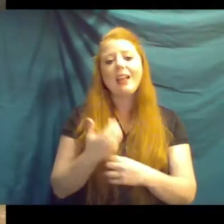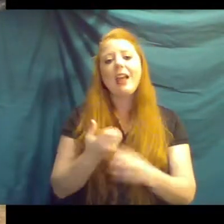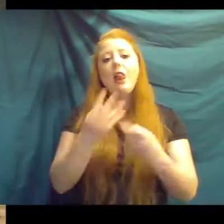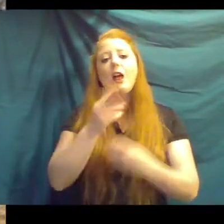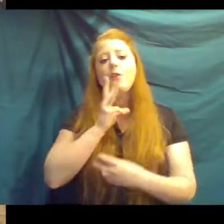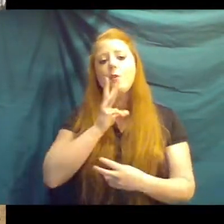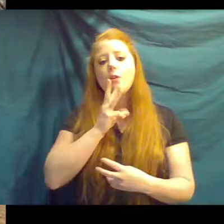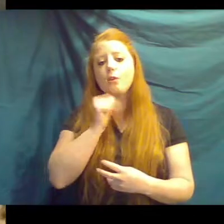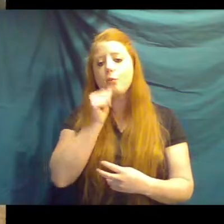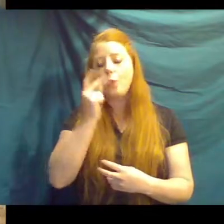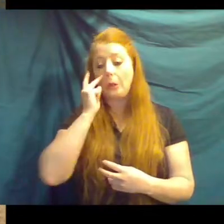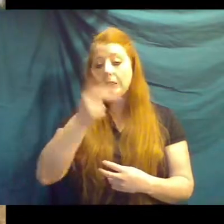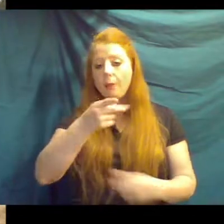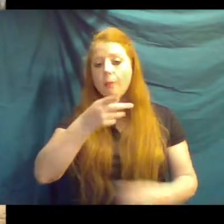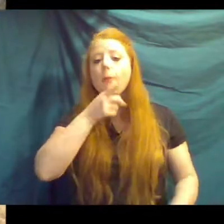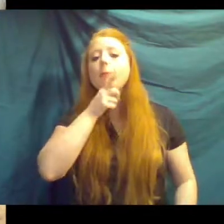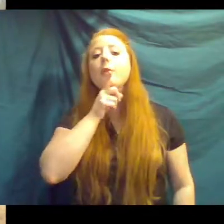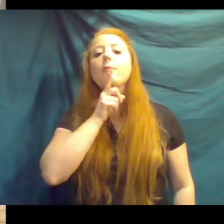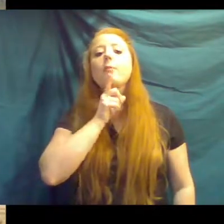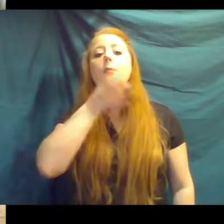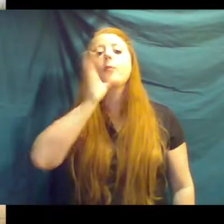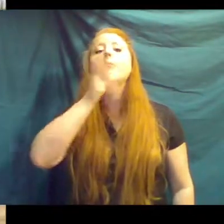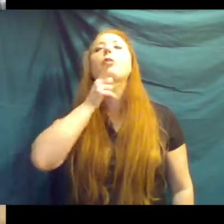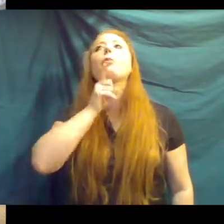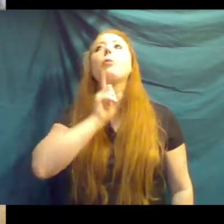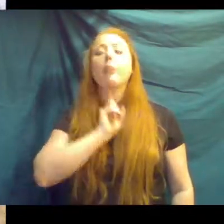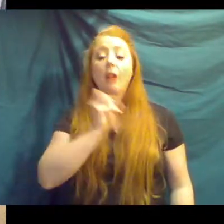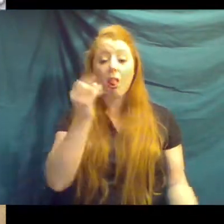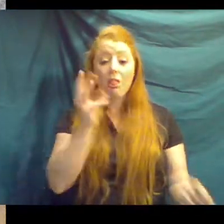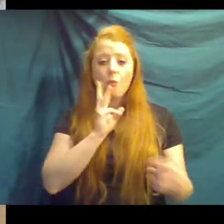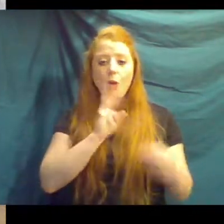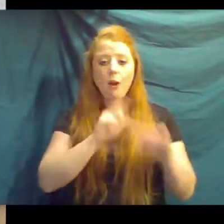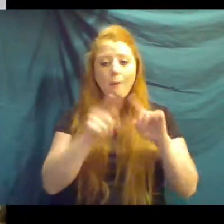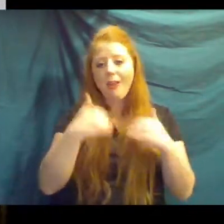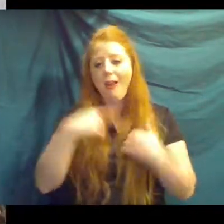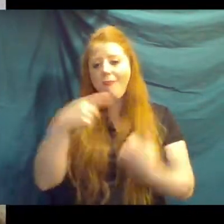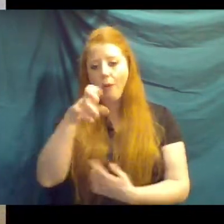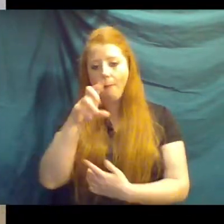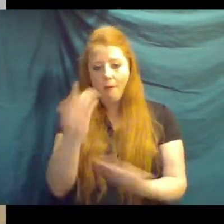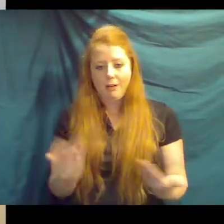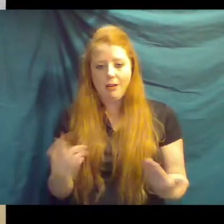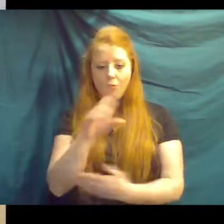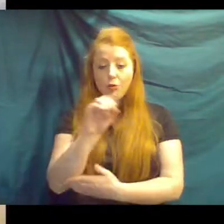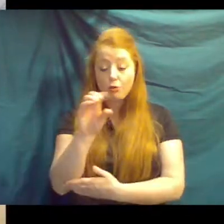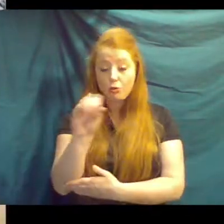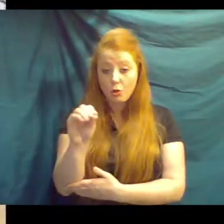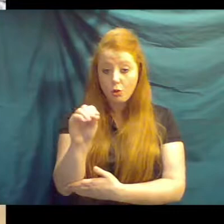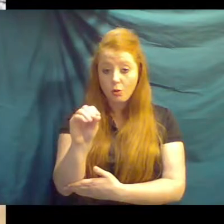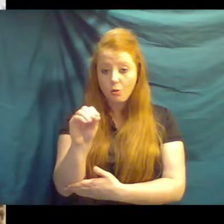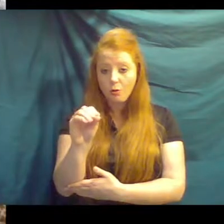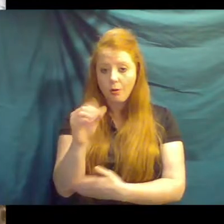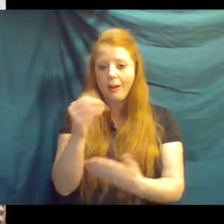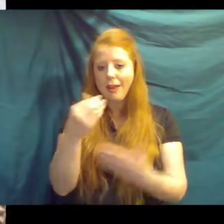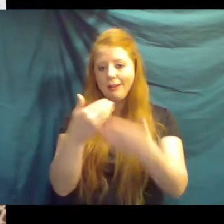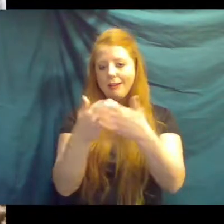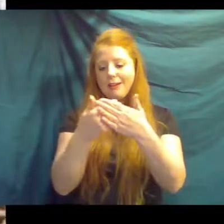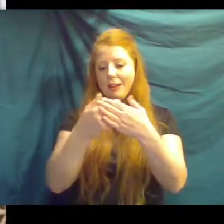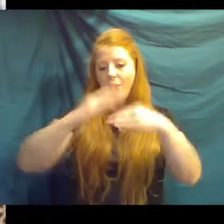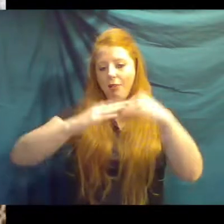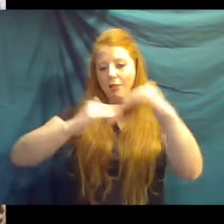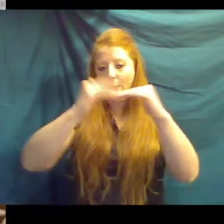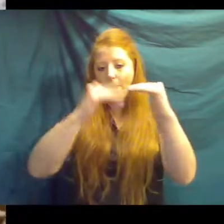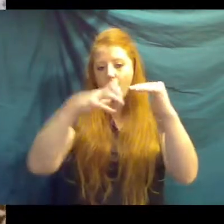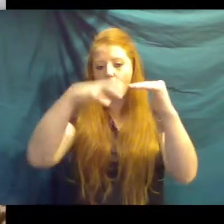them drinking a ton, but here at the zoo we do have a pond out in their habitat as well as a drinker on the building that you probably can't see.